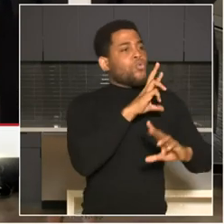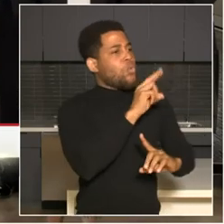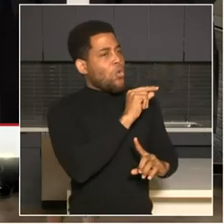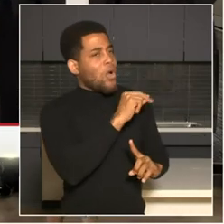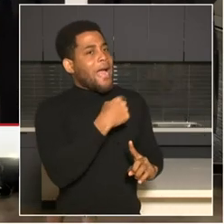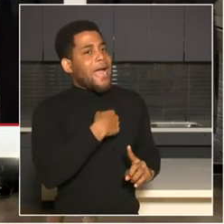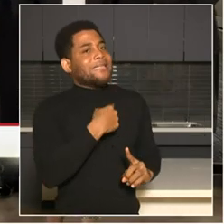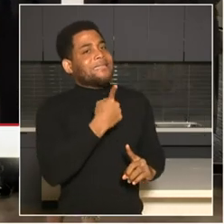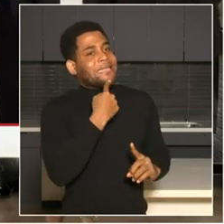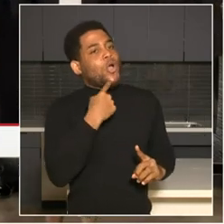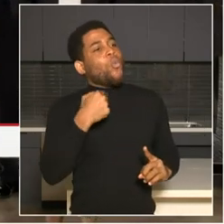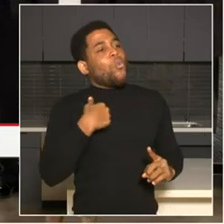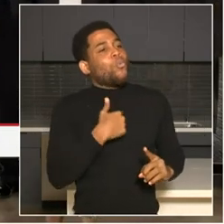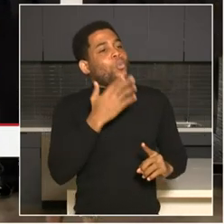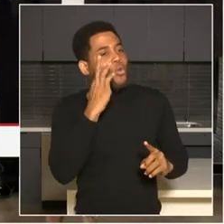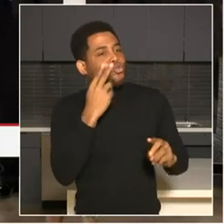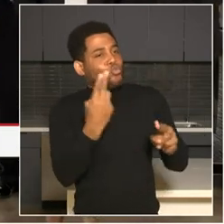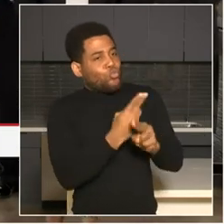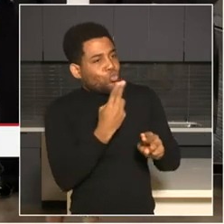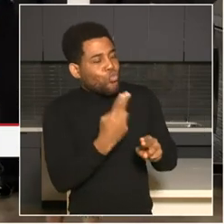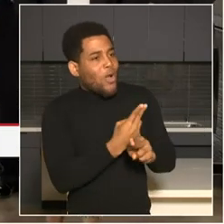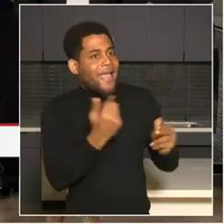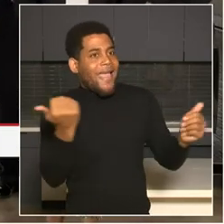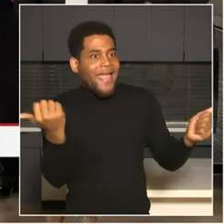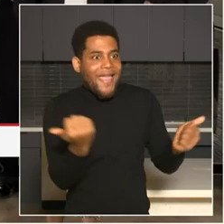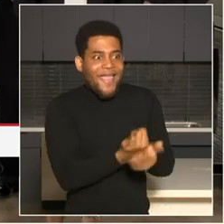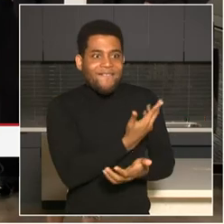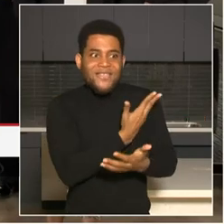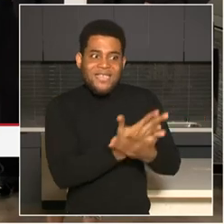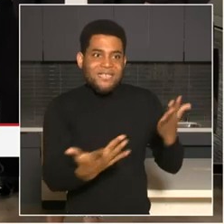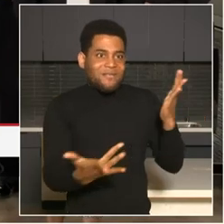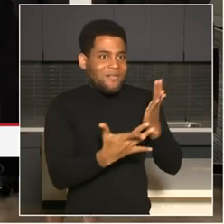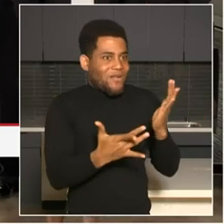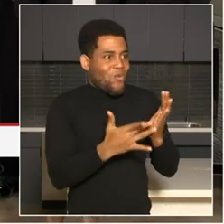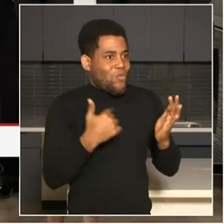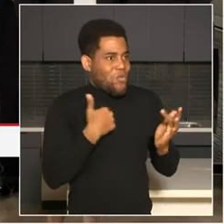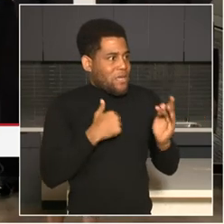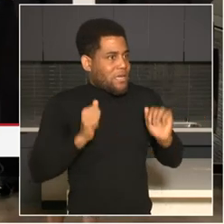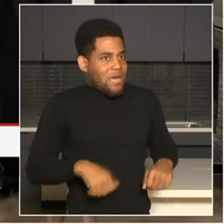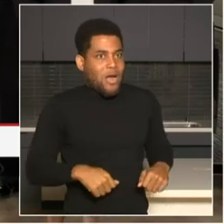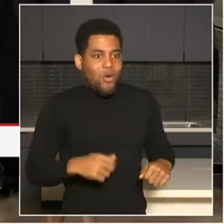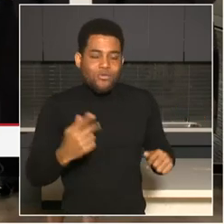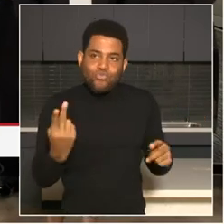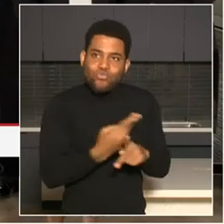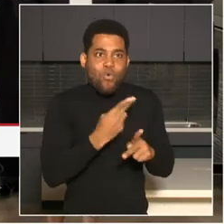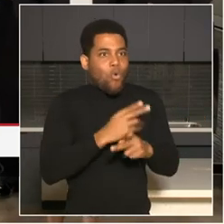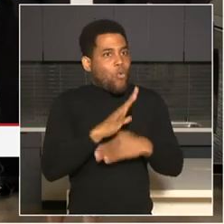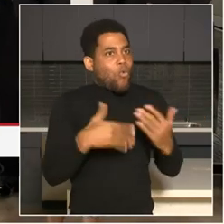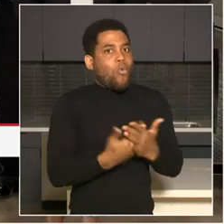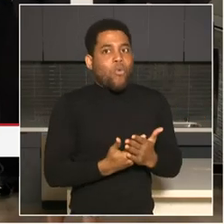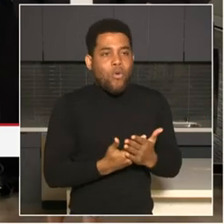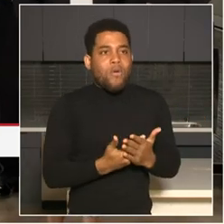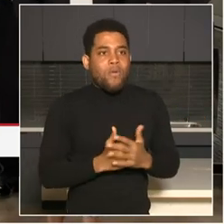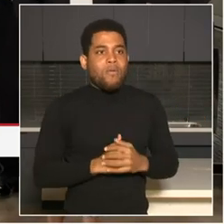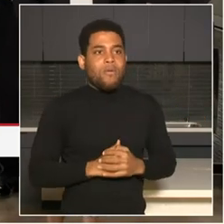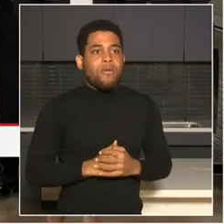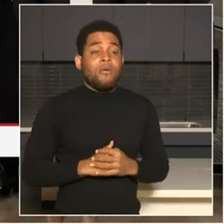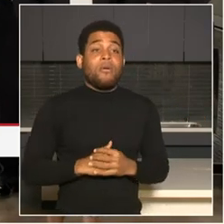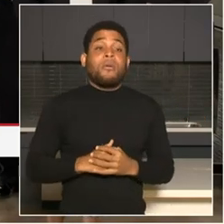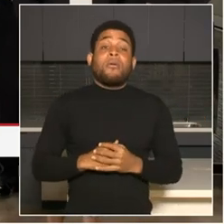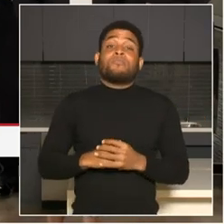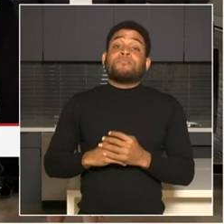can look at in order to, to fight crime in the district of Columbia. I'm very concerned that pouring resources into addressing